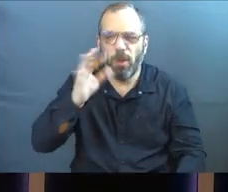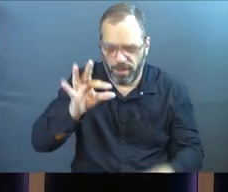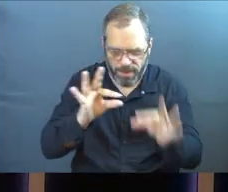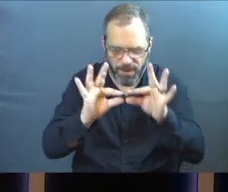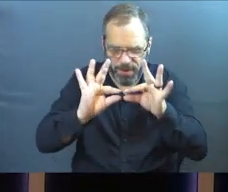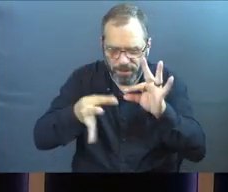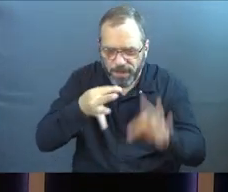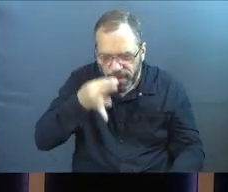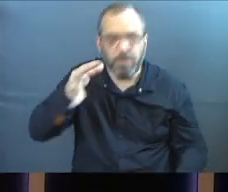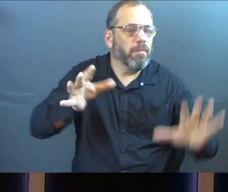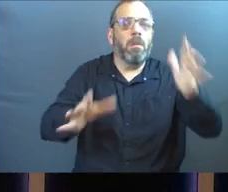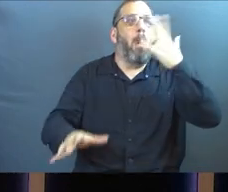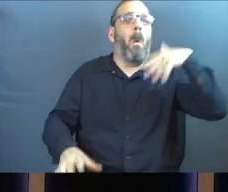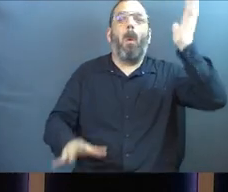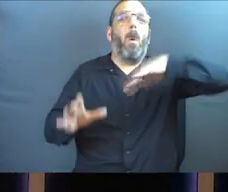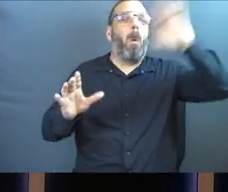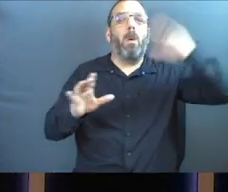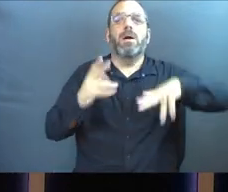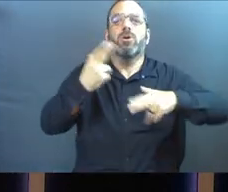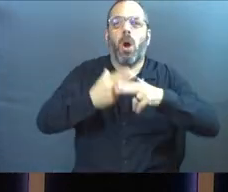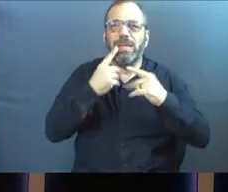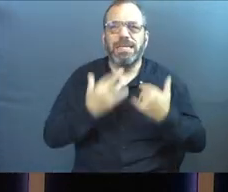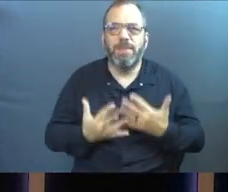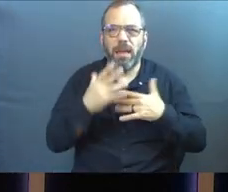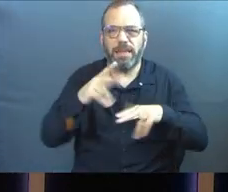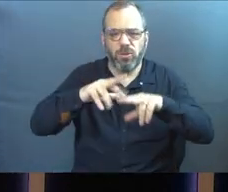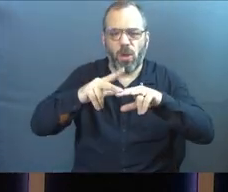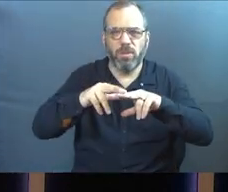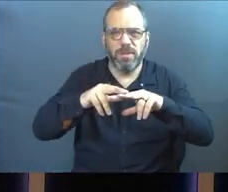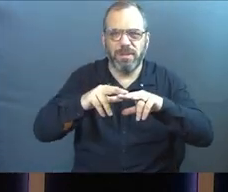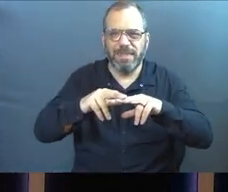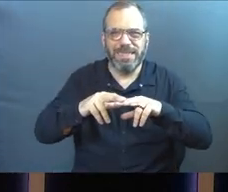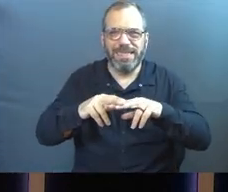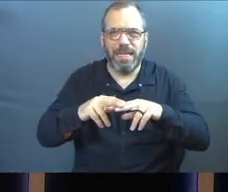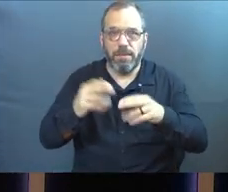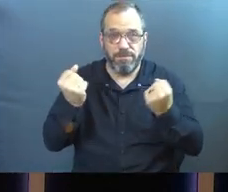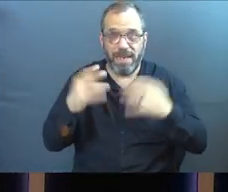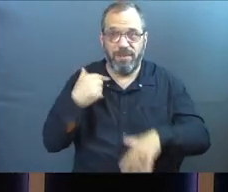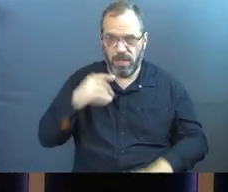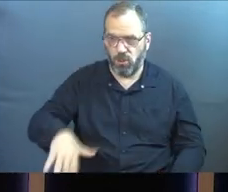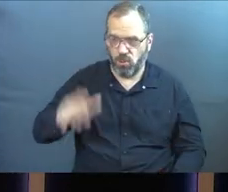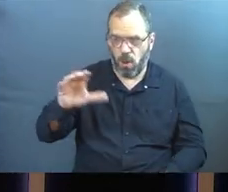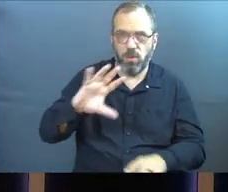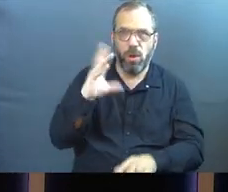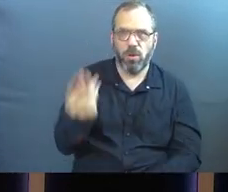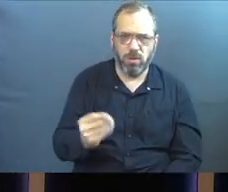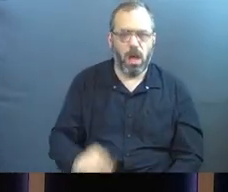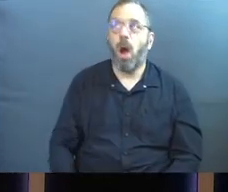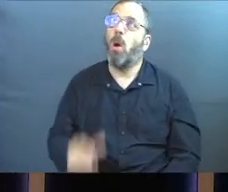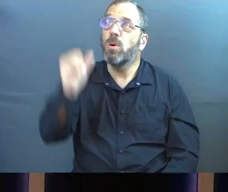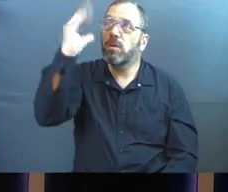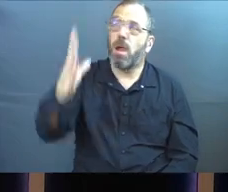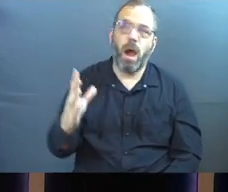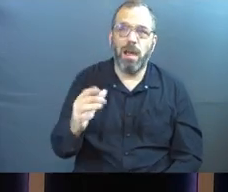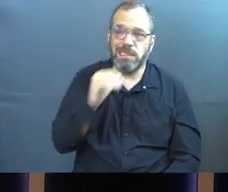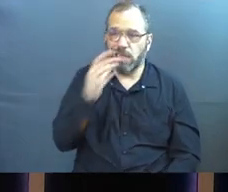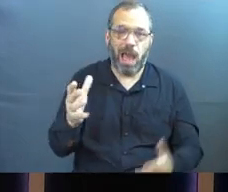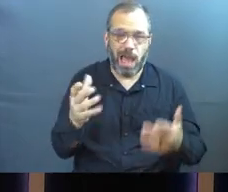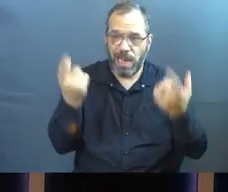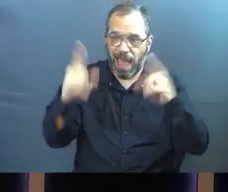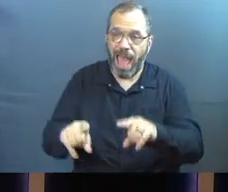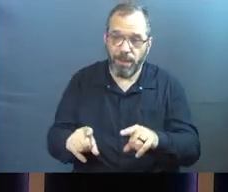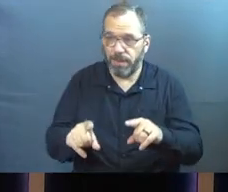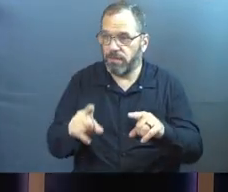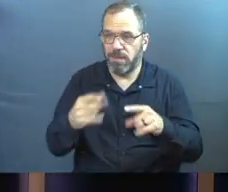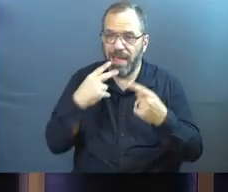Because many of us grew up in a culture that tells us that the place doesn't exist. Many of us grew up in a culture that says, because God hasn't brought it